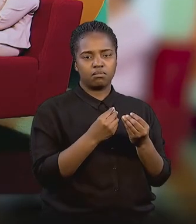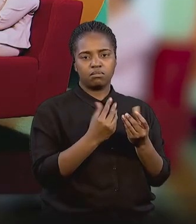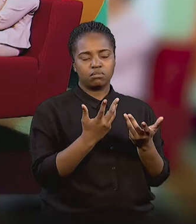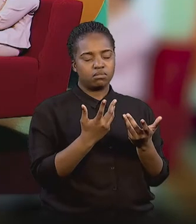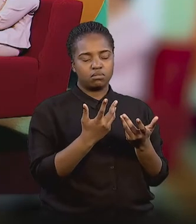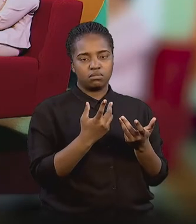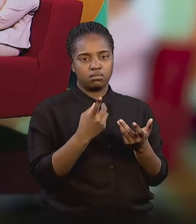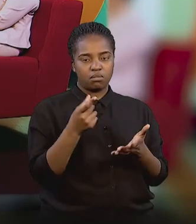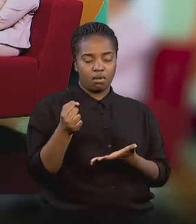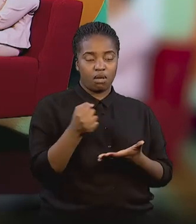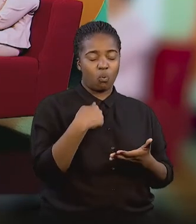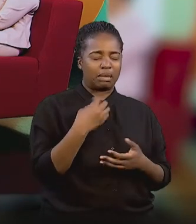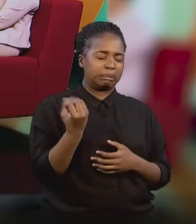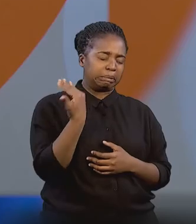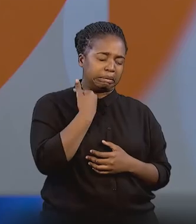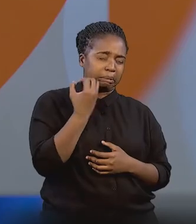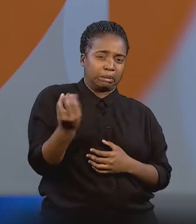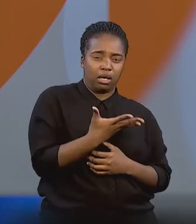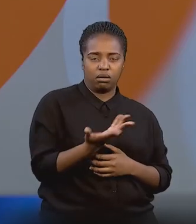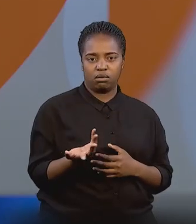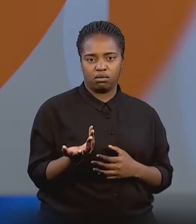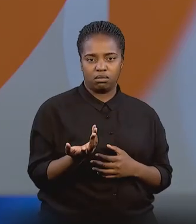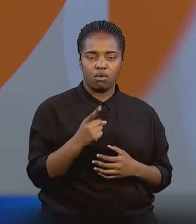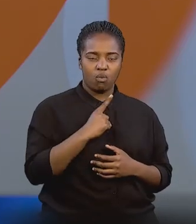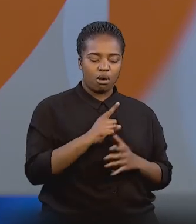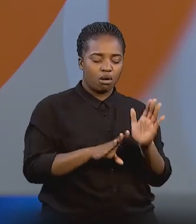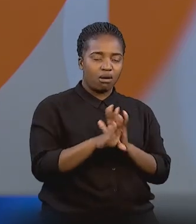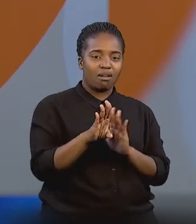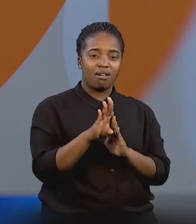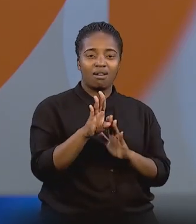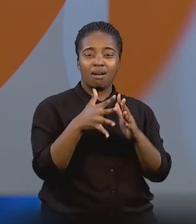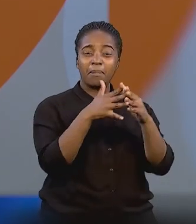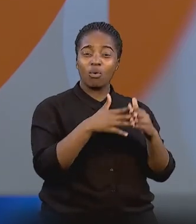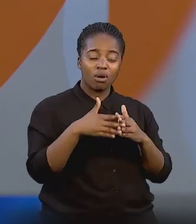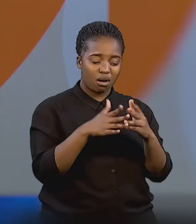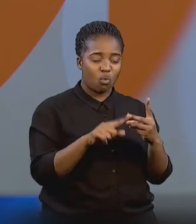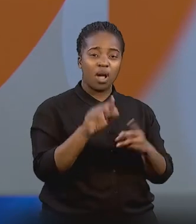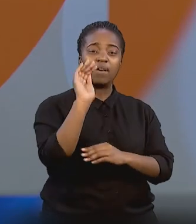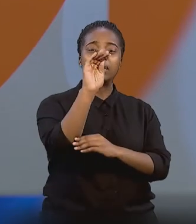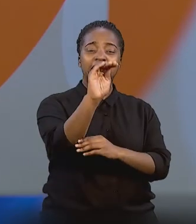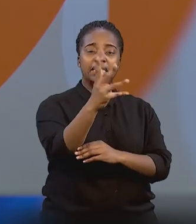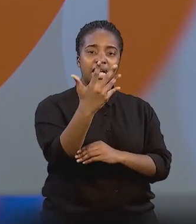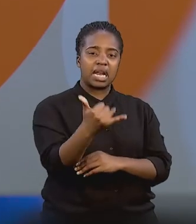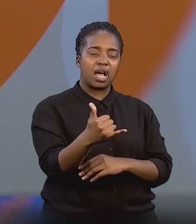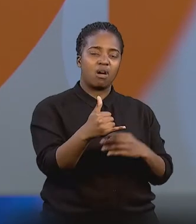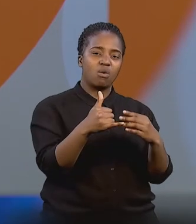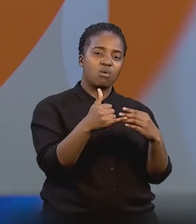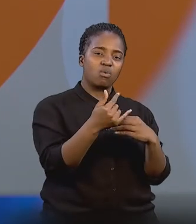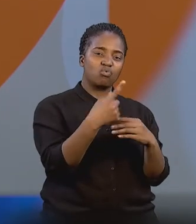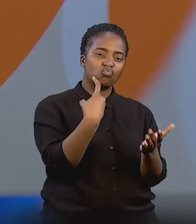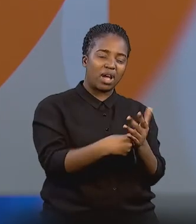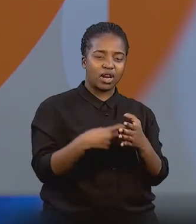the equipment is so costly. It's mostly developed in the US or overseas where now you've got the Rand dollar